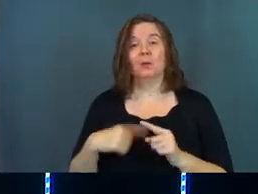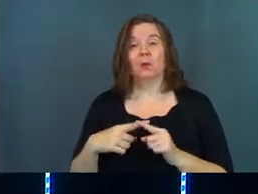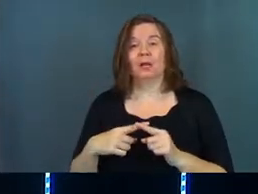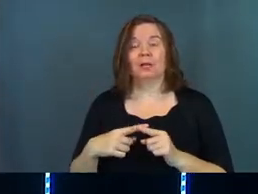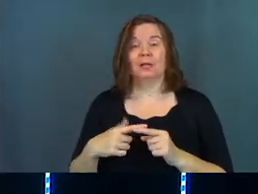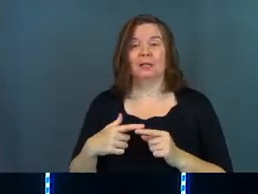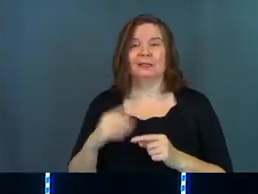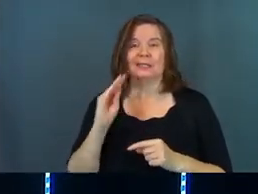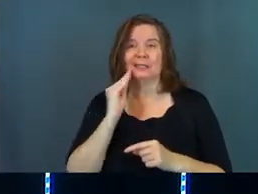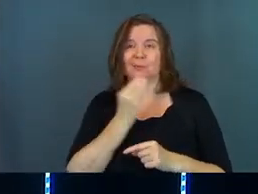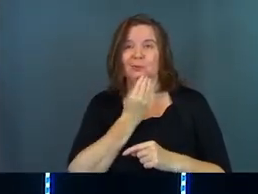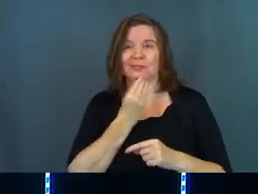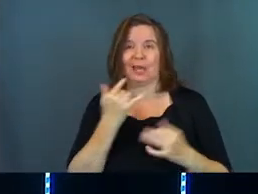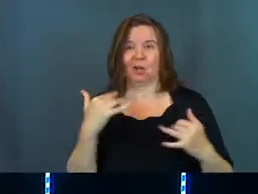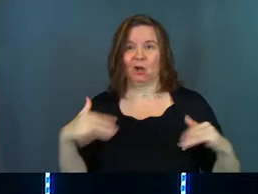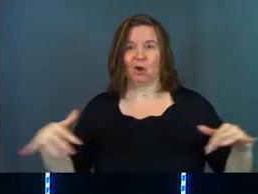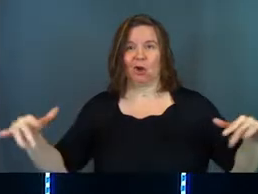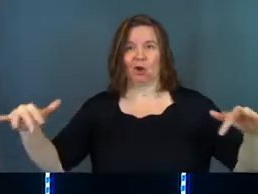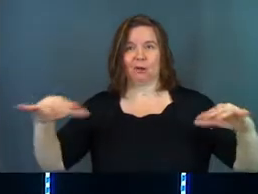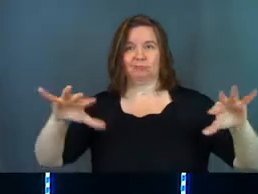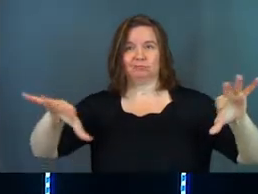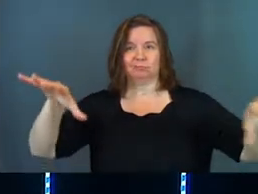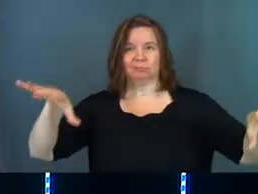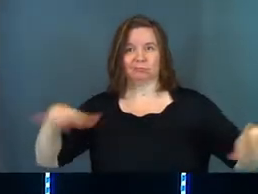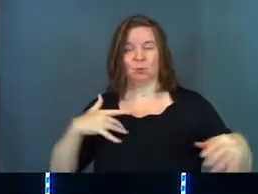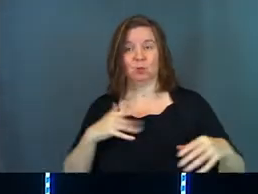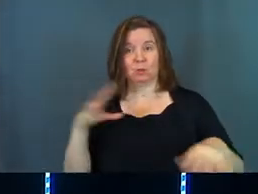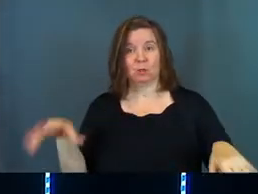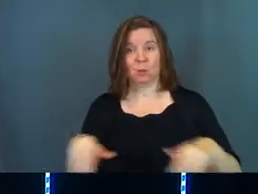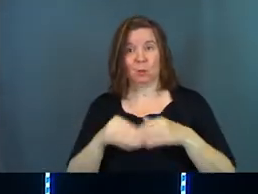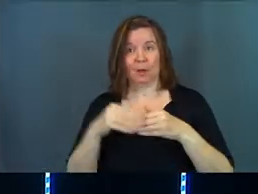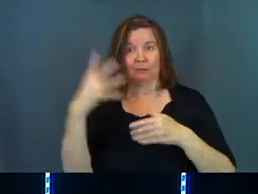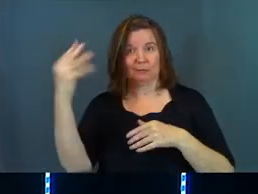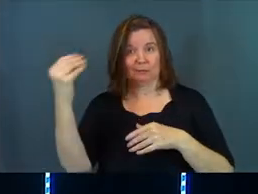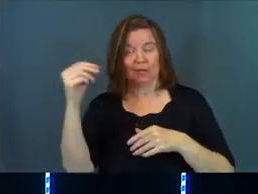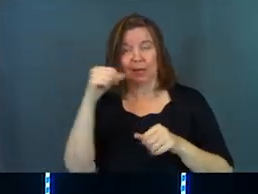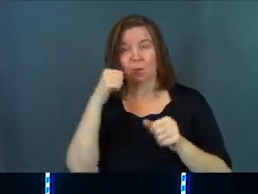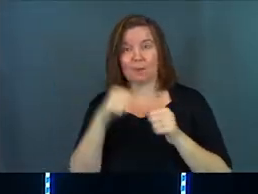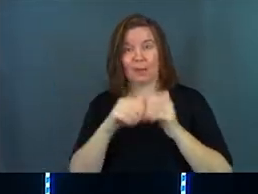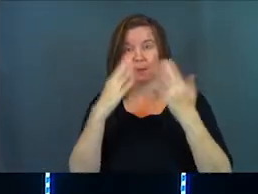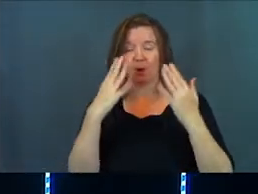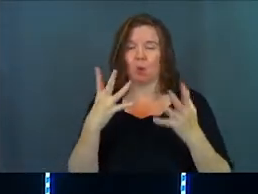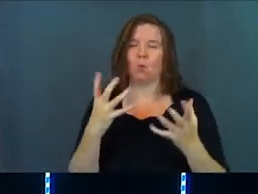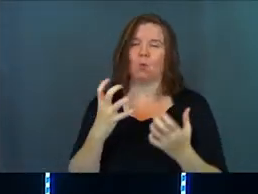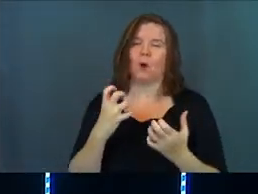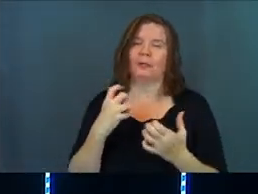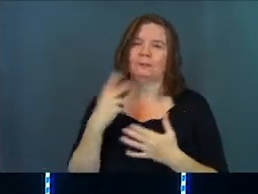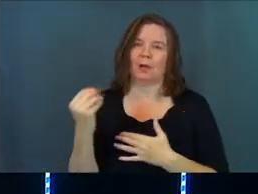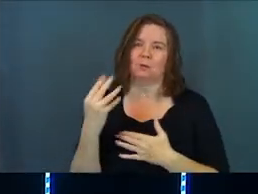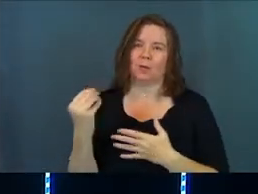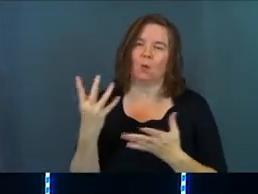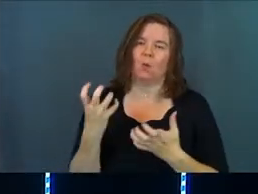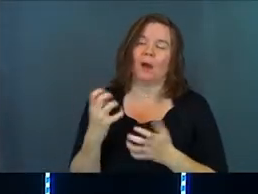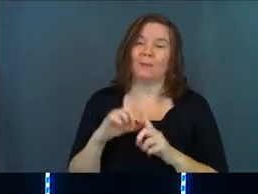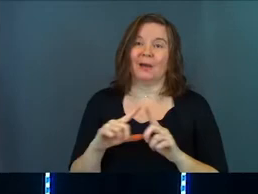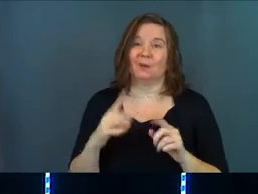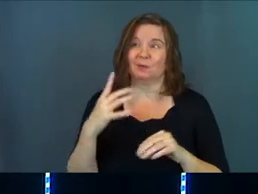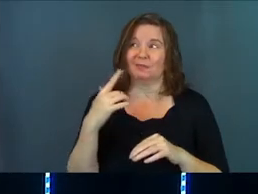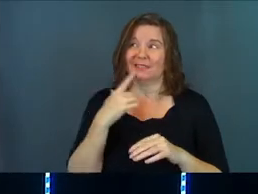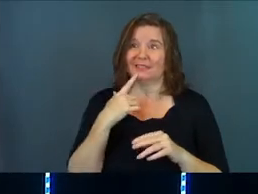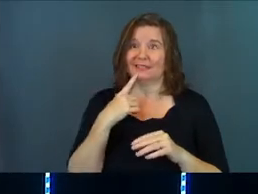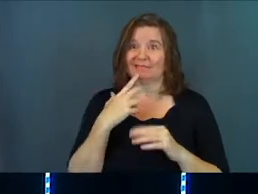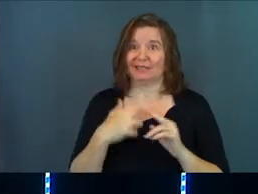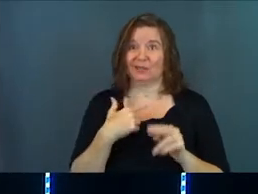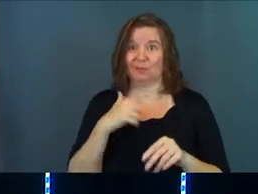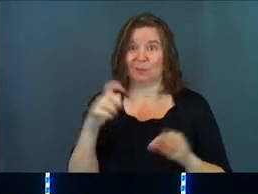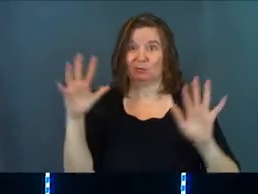we were at like this botanical gardens and we were doing this wedding. And I remember the bride so much wanted this thing to be outside, but it was calling for